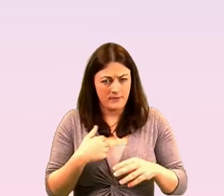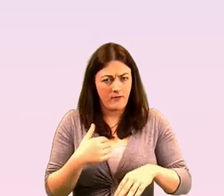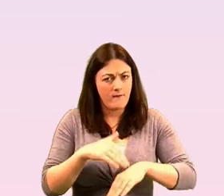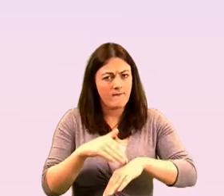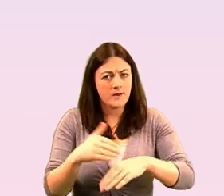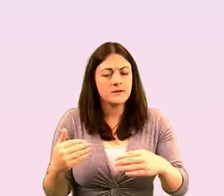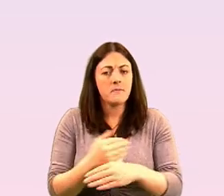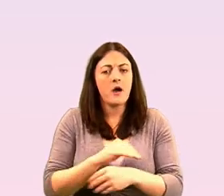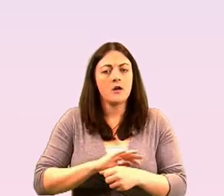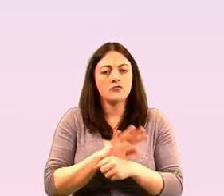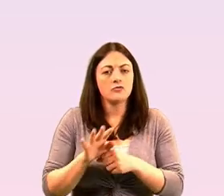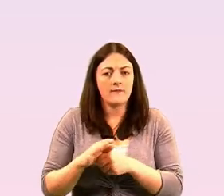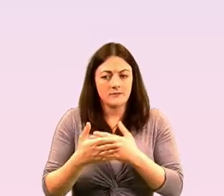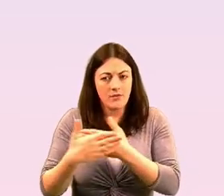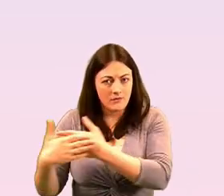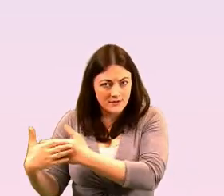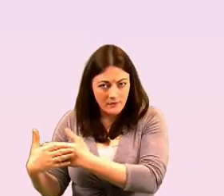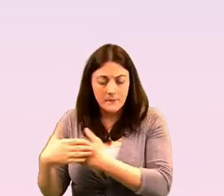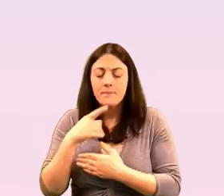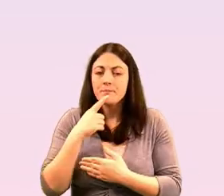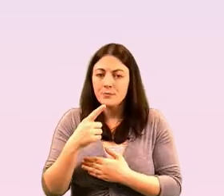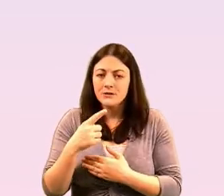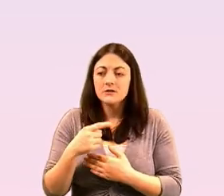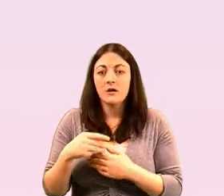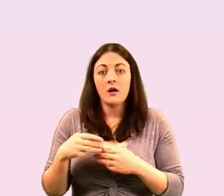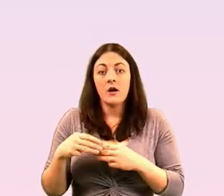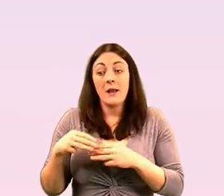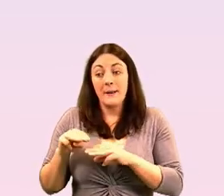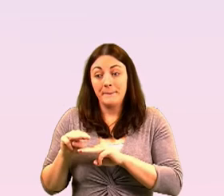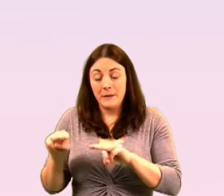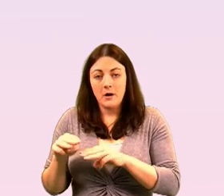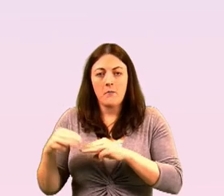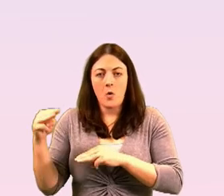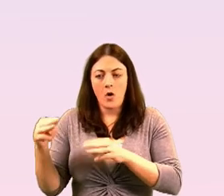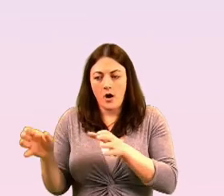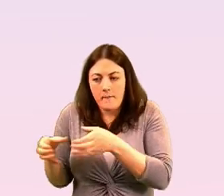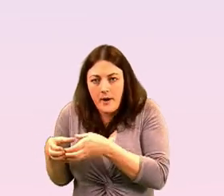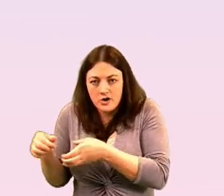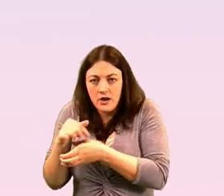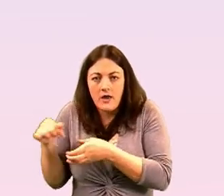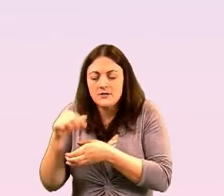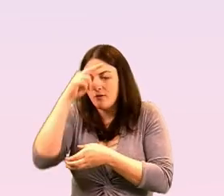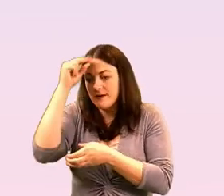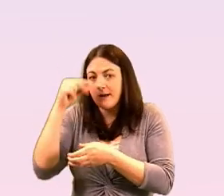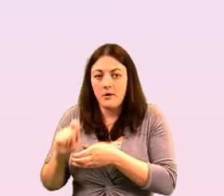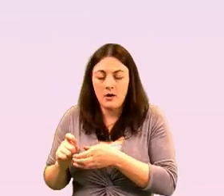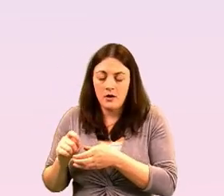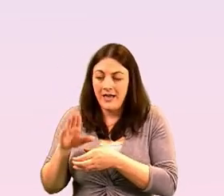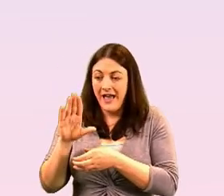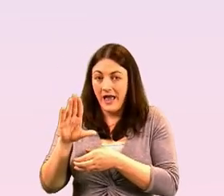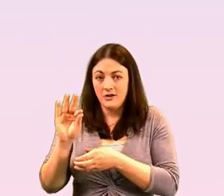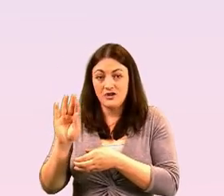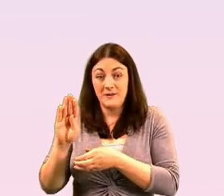um people who are more marginalized so lgbti people living in direct provision 90